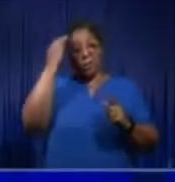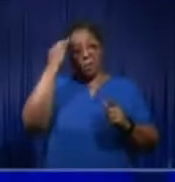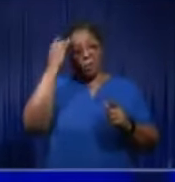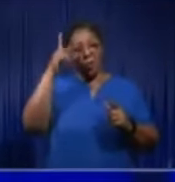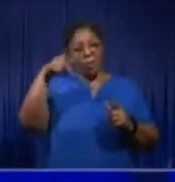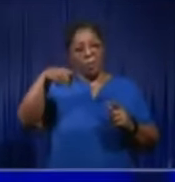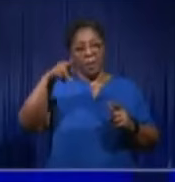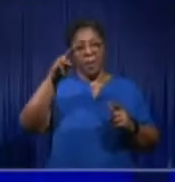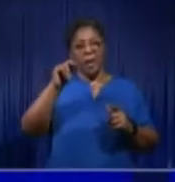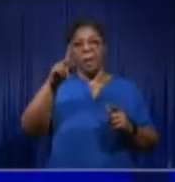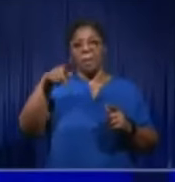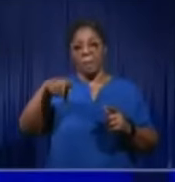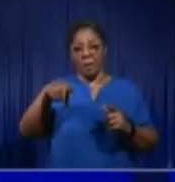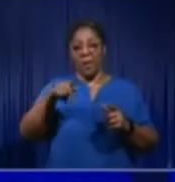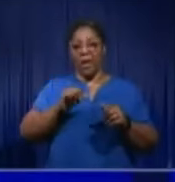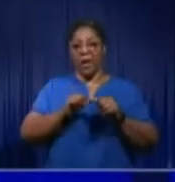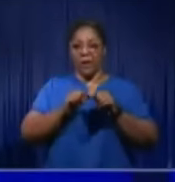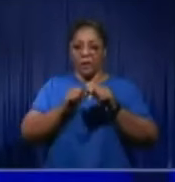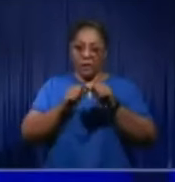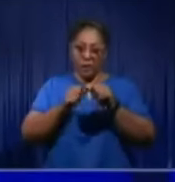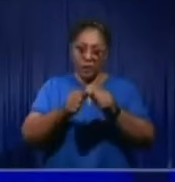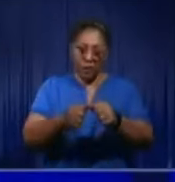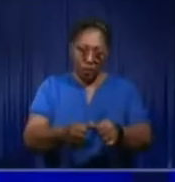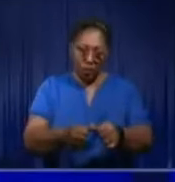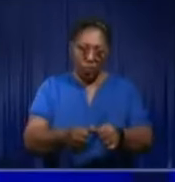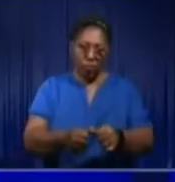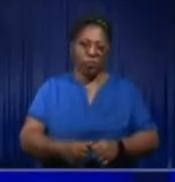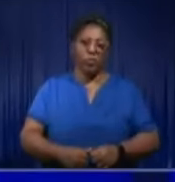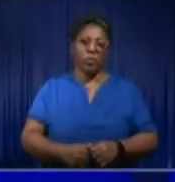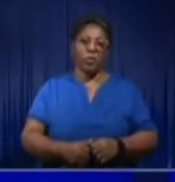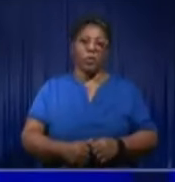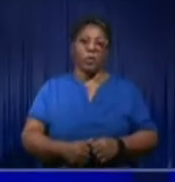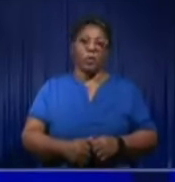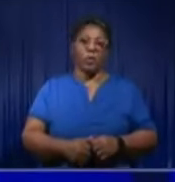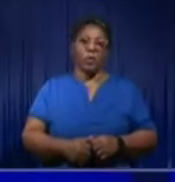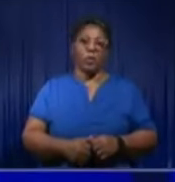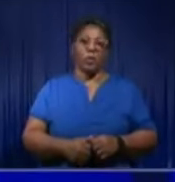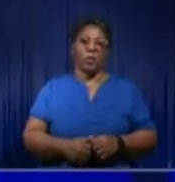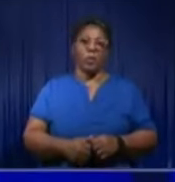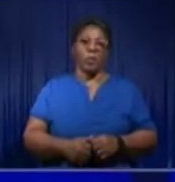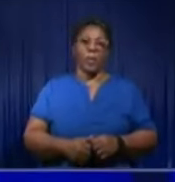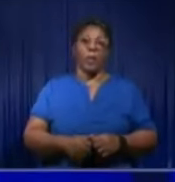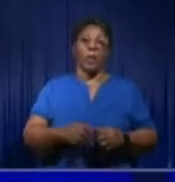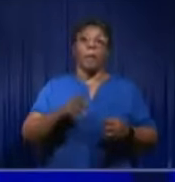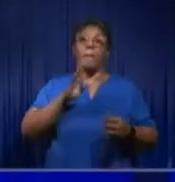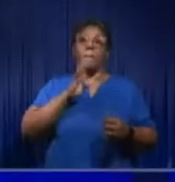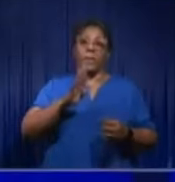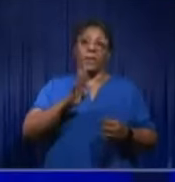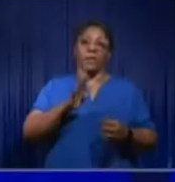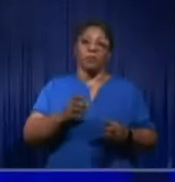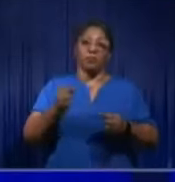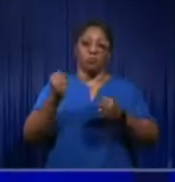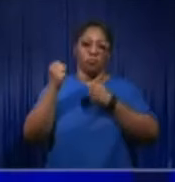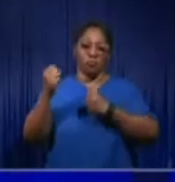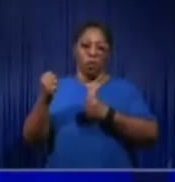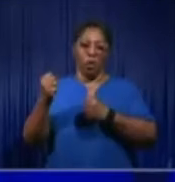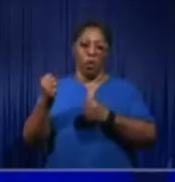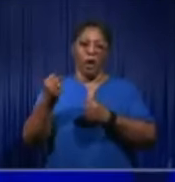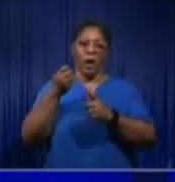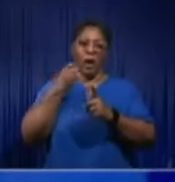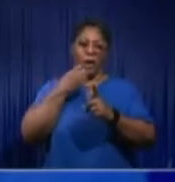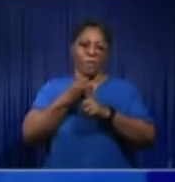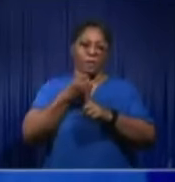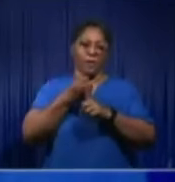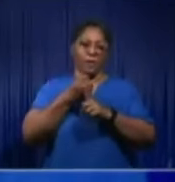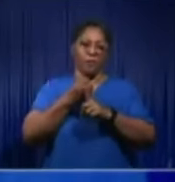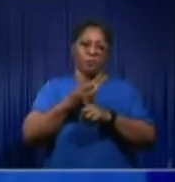party. That is going to field a cadre of strong, effective, and hardworking councillors.